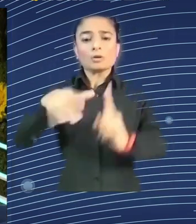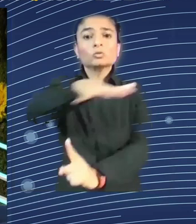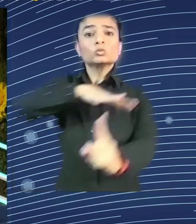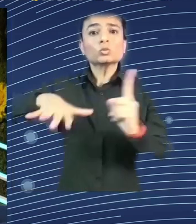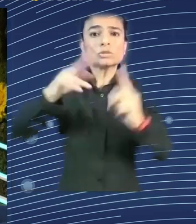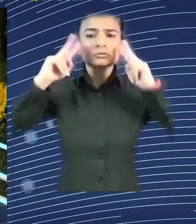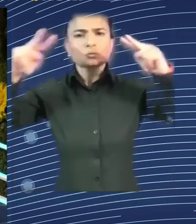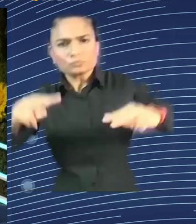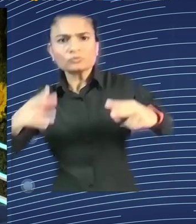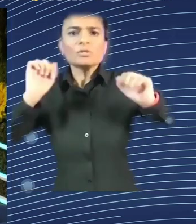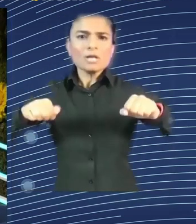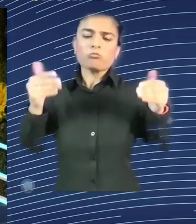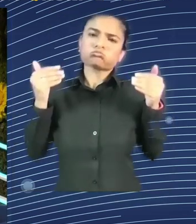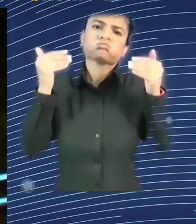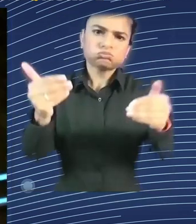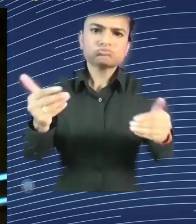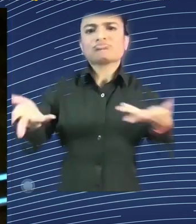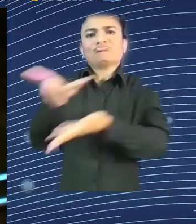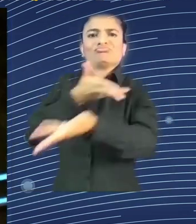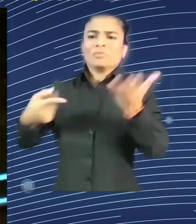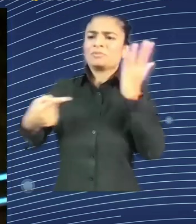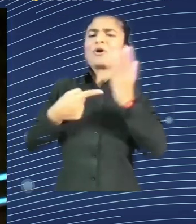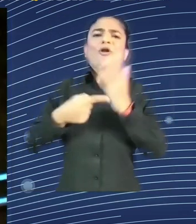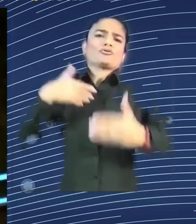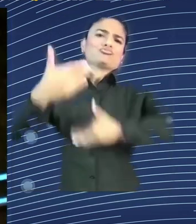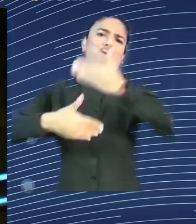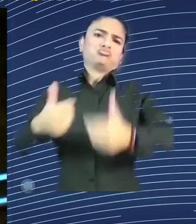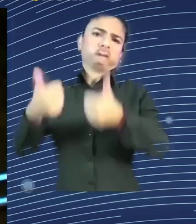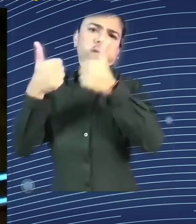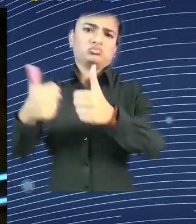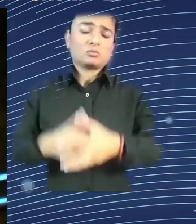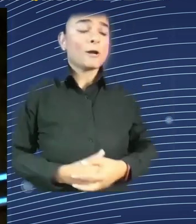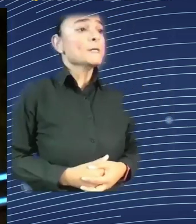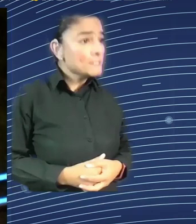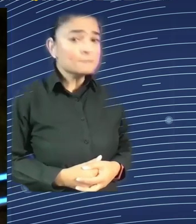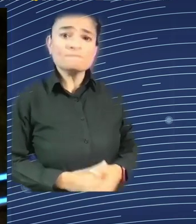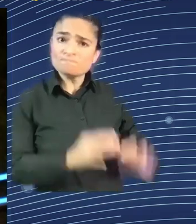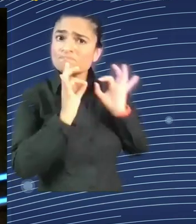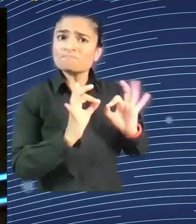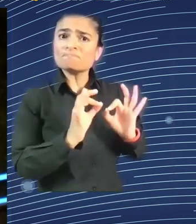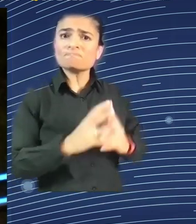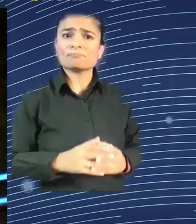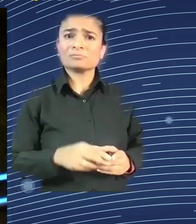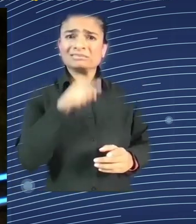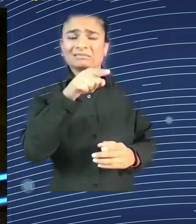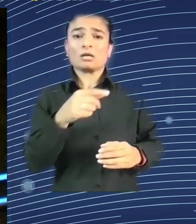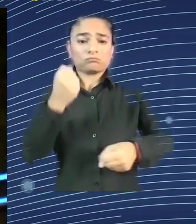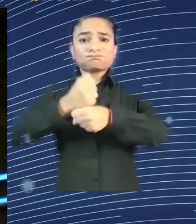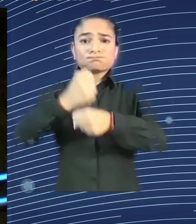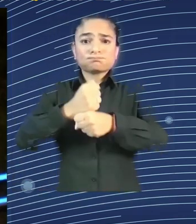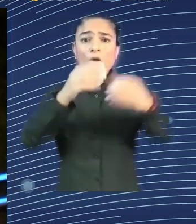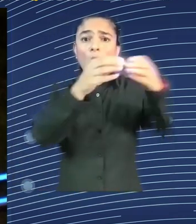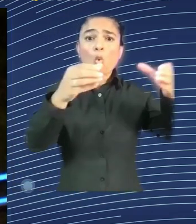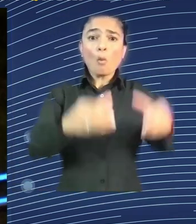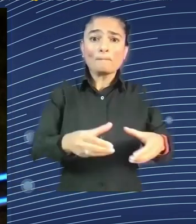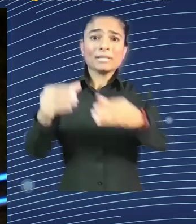the companies, especially we experienced that very clearly with the platforms, many platforms, not all of them, by the way,